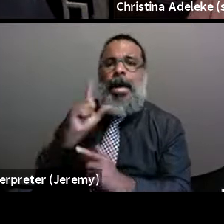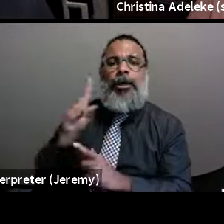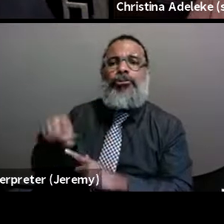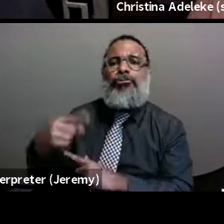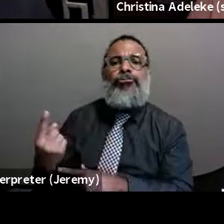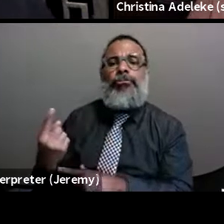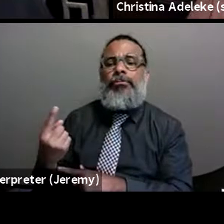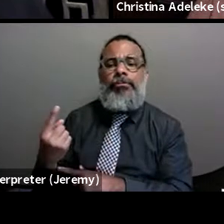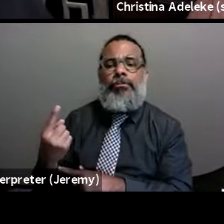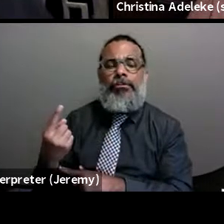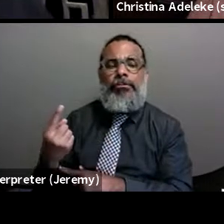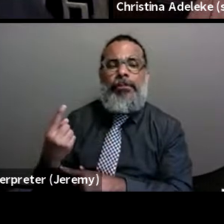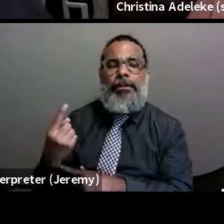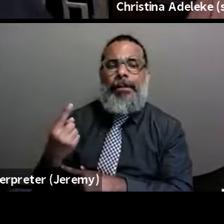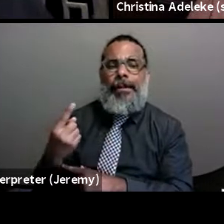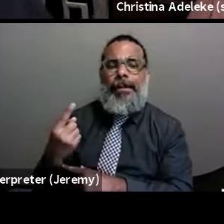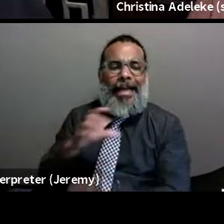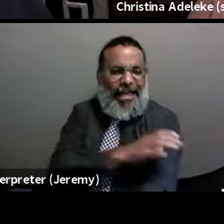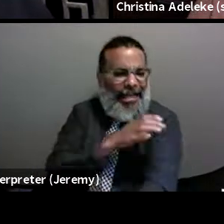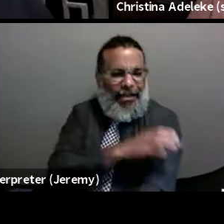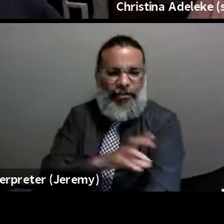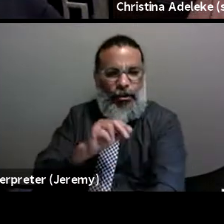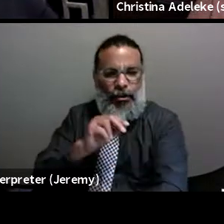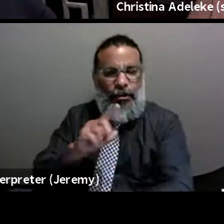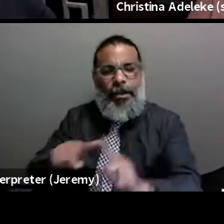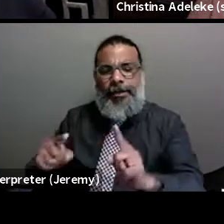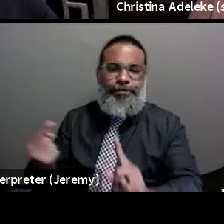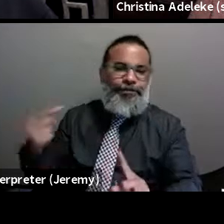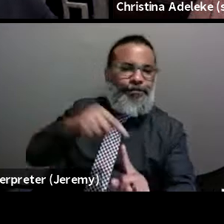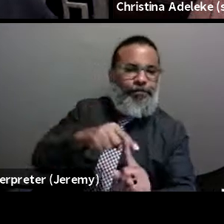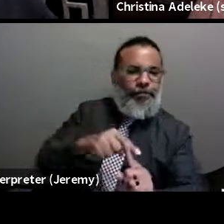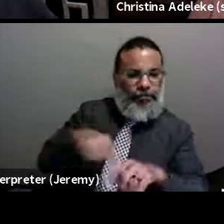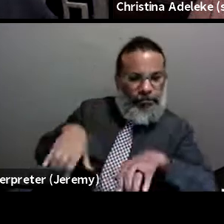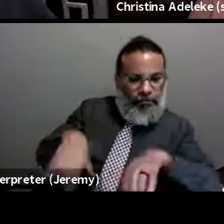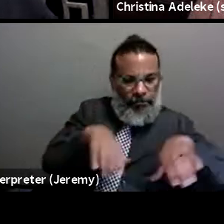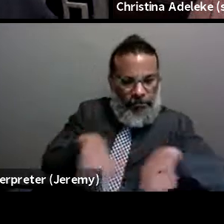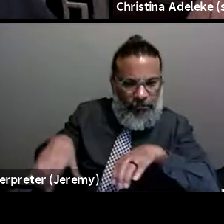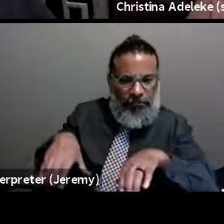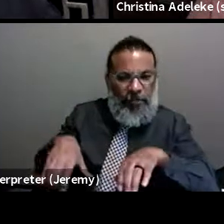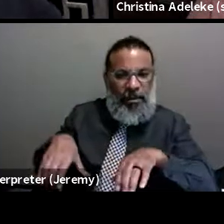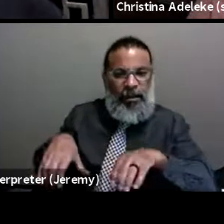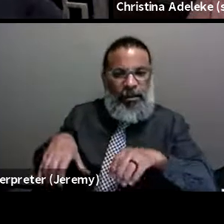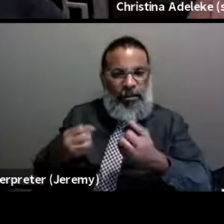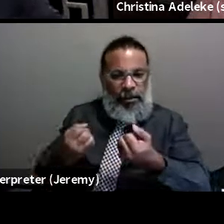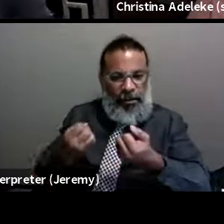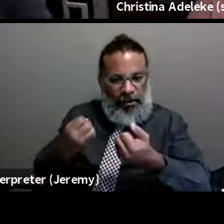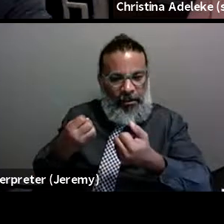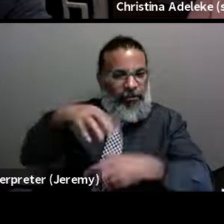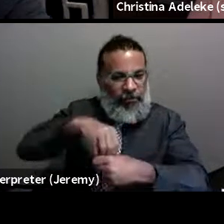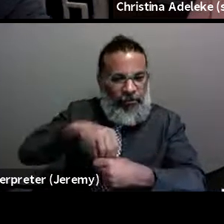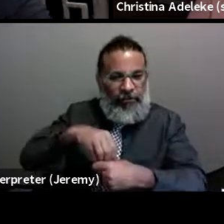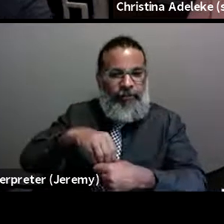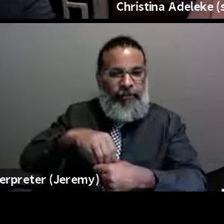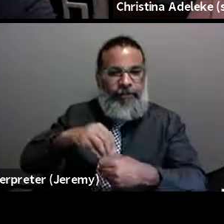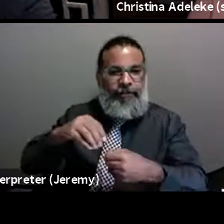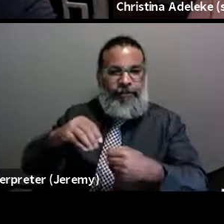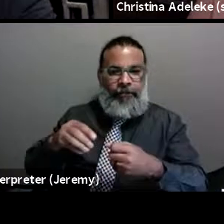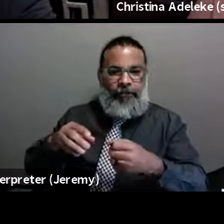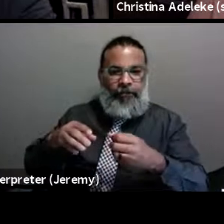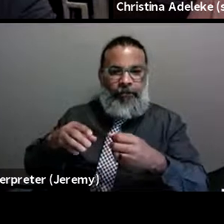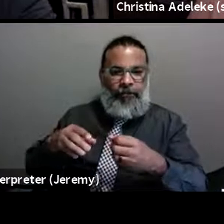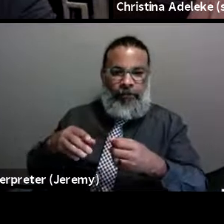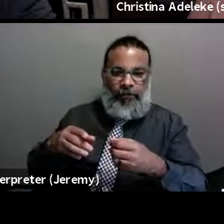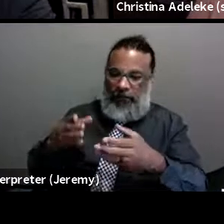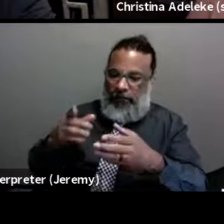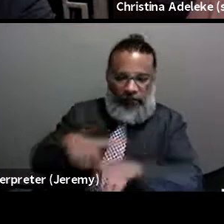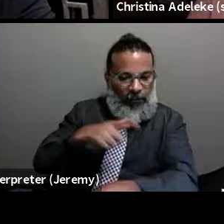clinical. But also, we go back to behavioral and integrated that into, you know, even if it's prep, even if it's